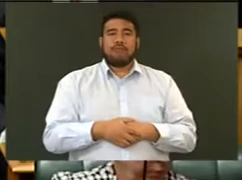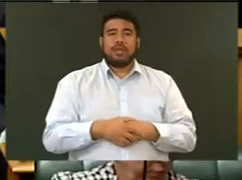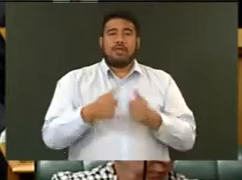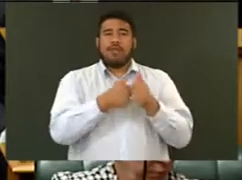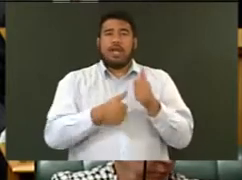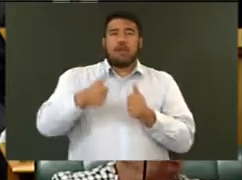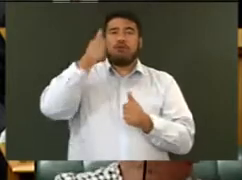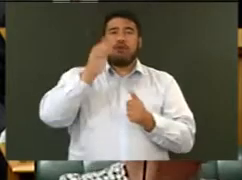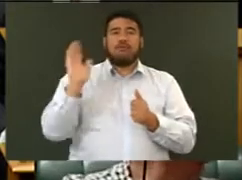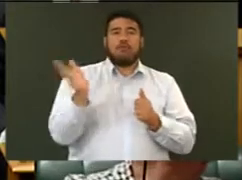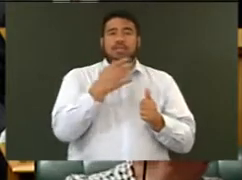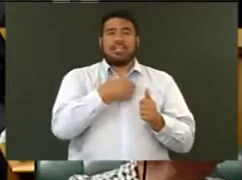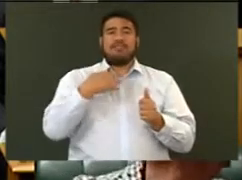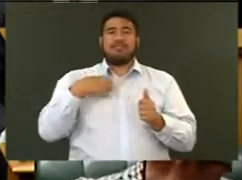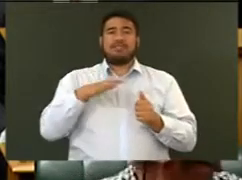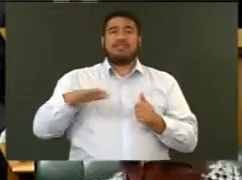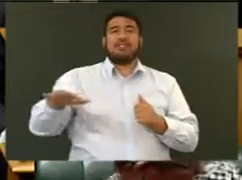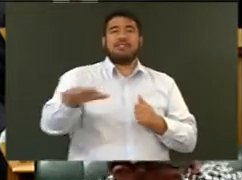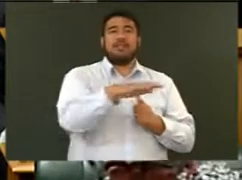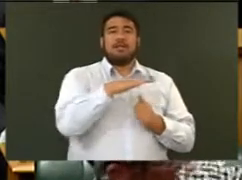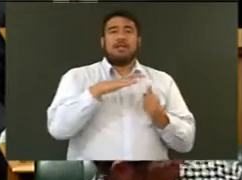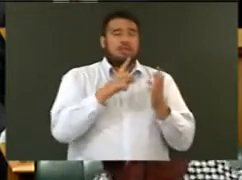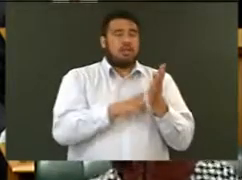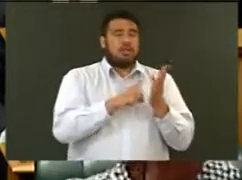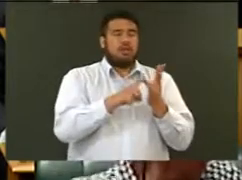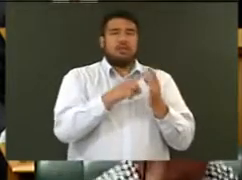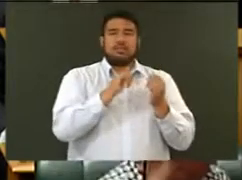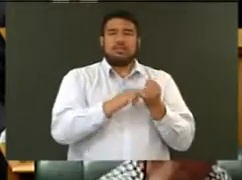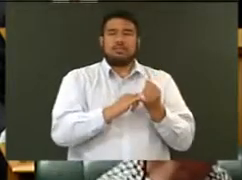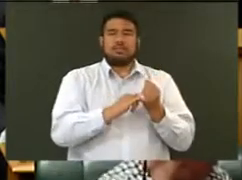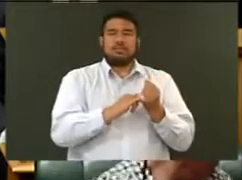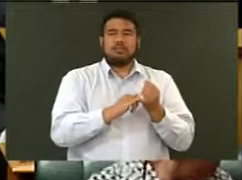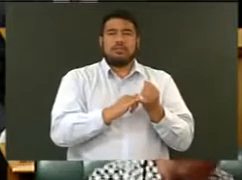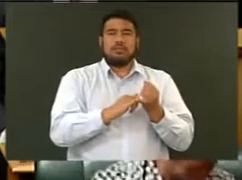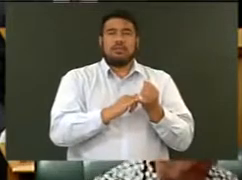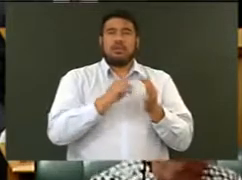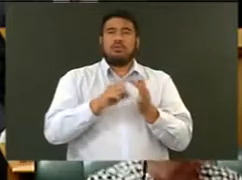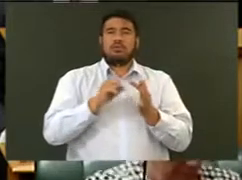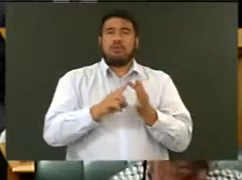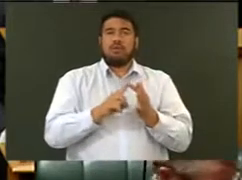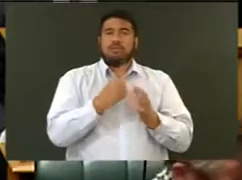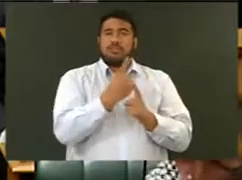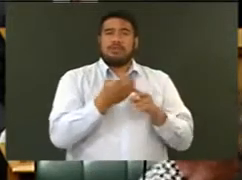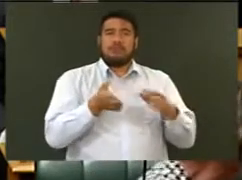tātou whanaunga, tō tātou hoa, tō tātou kaiwhakaa, Pākeia, Arangi Magāvi.